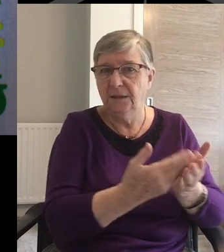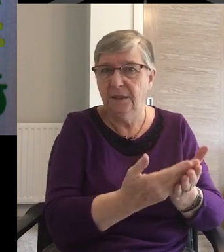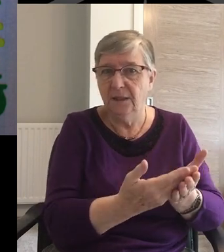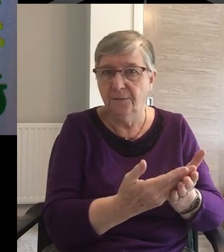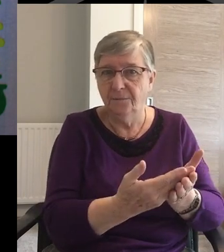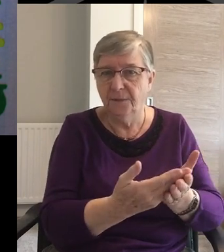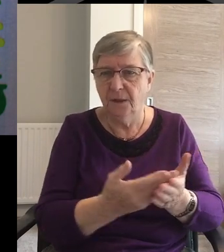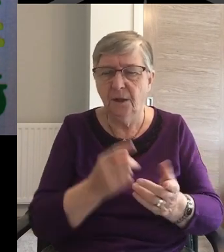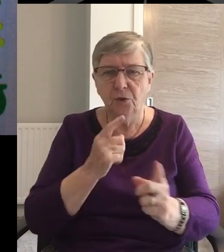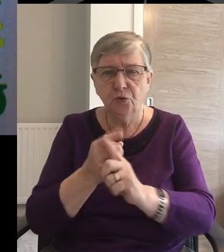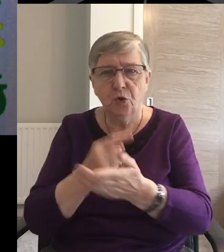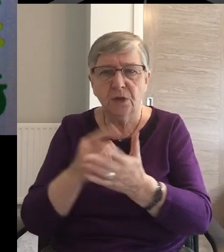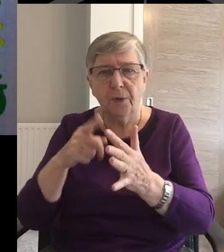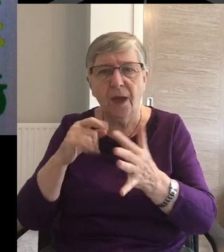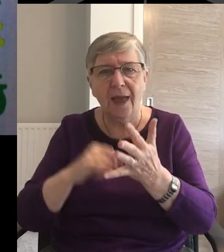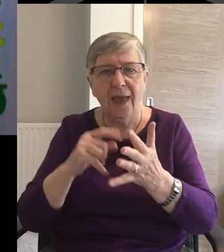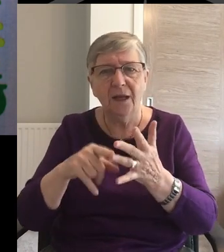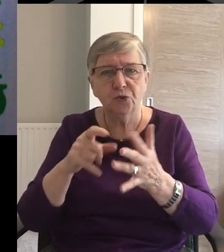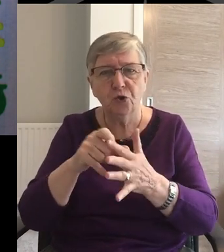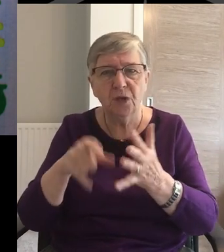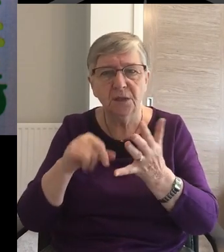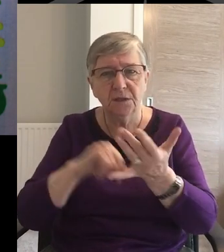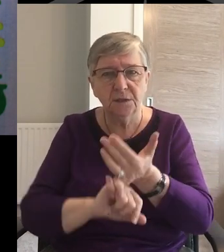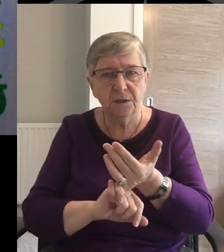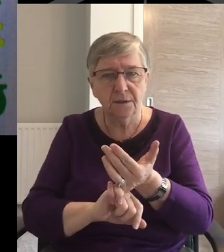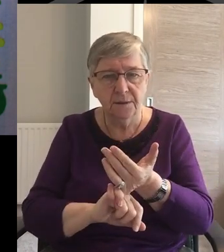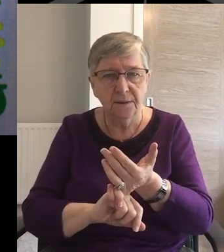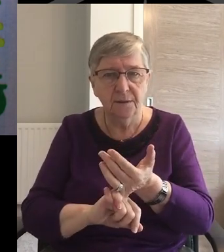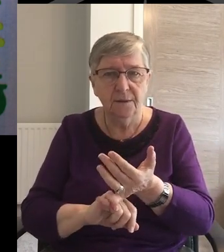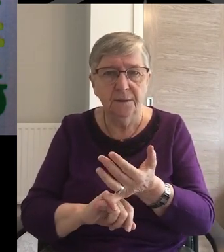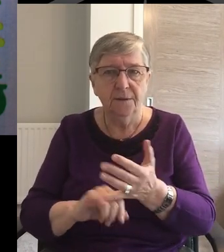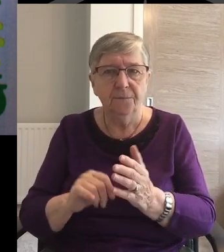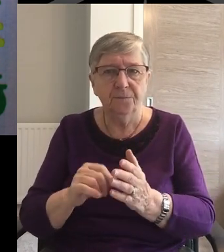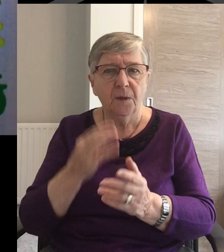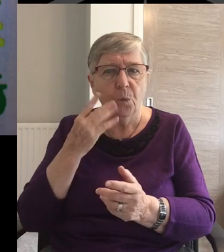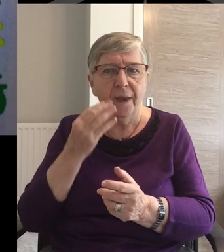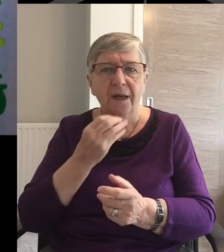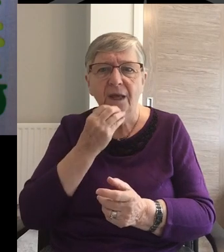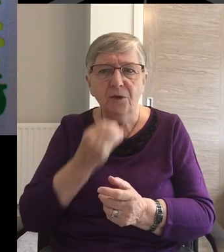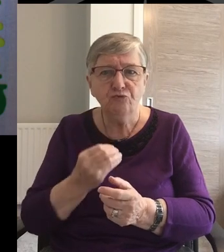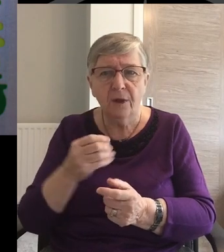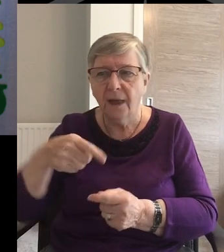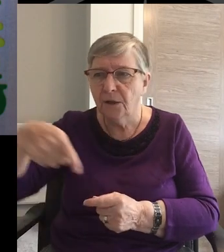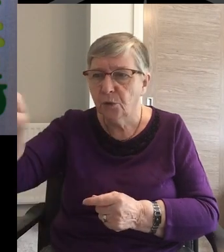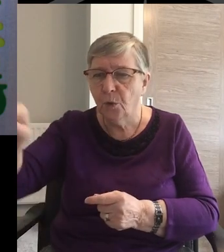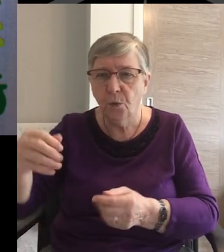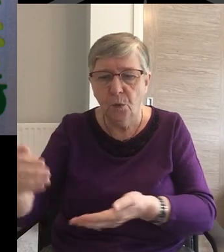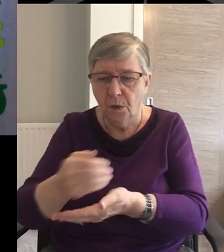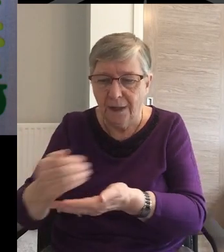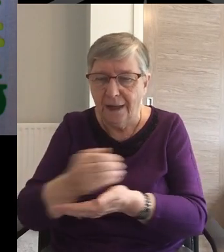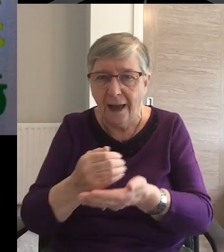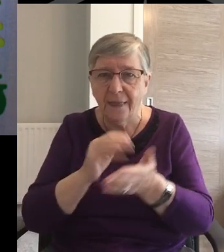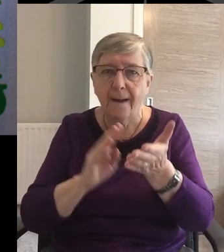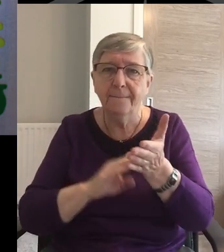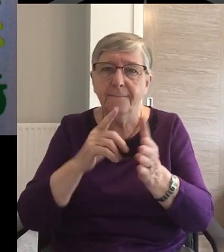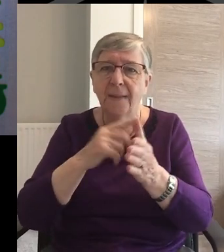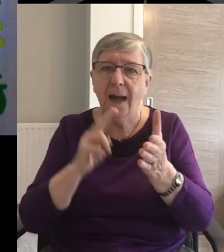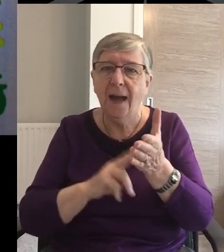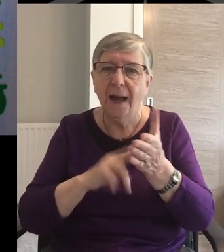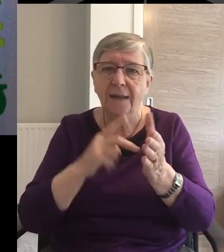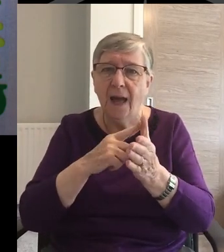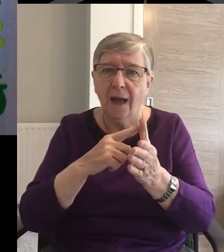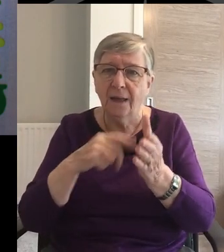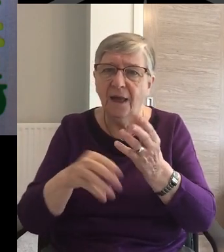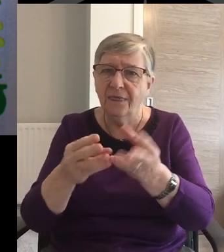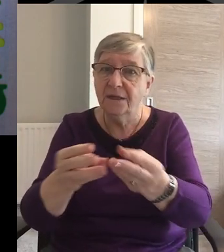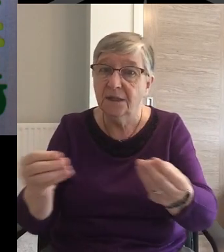Exodus Chapter 16 Verses 17 to 18 When the Israelites Were to gather manna The Israelites